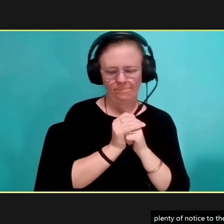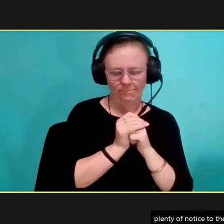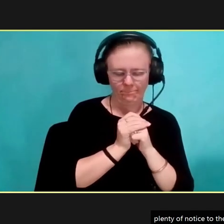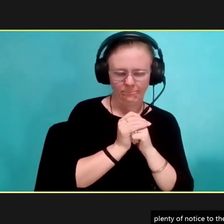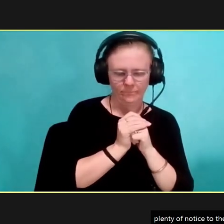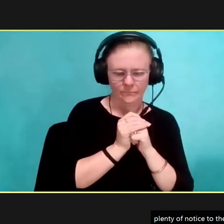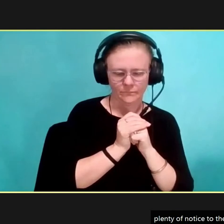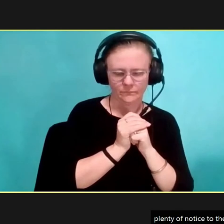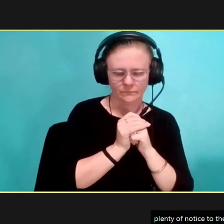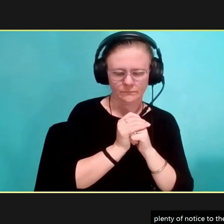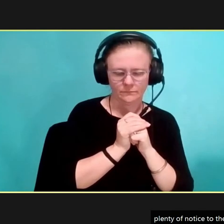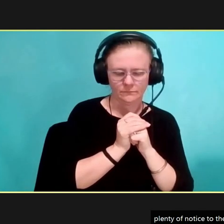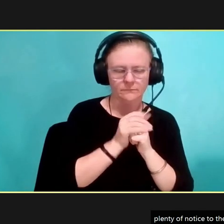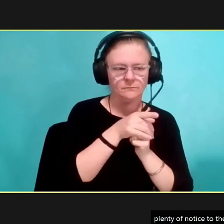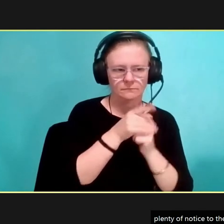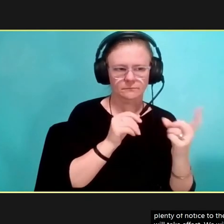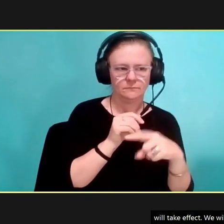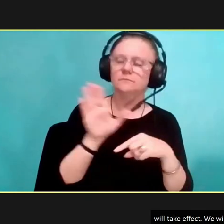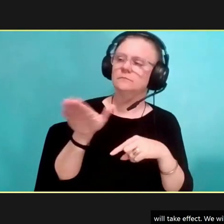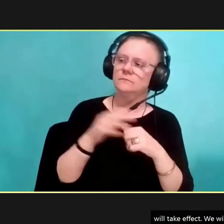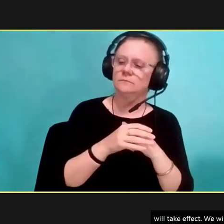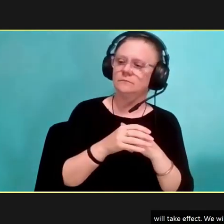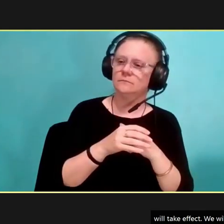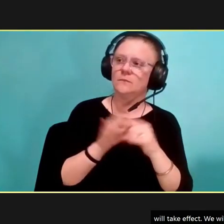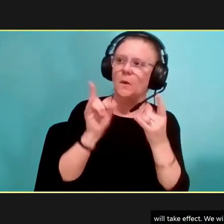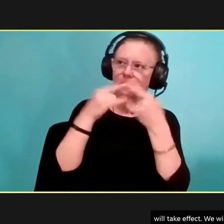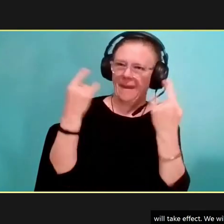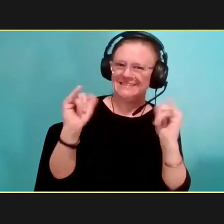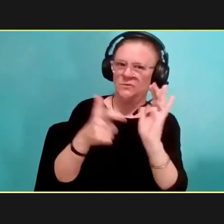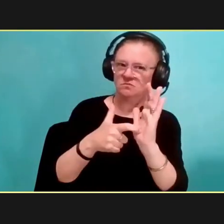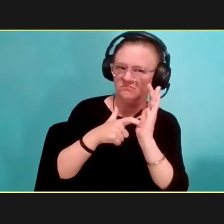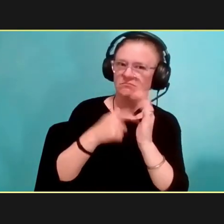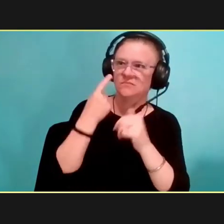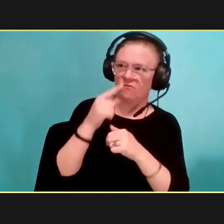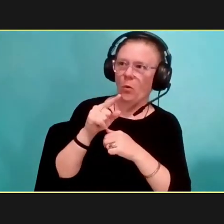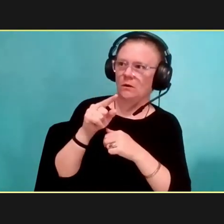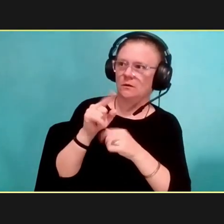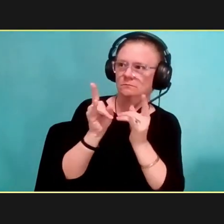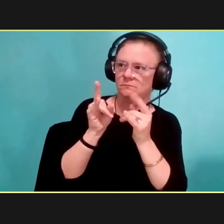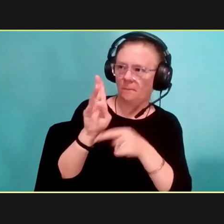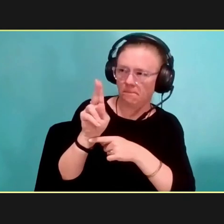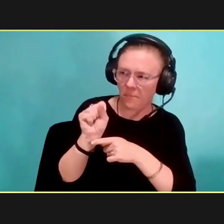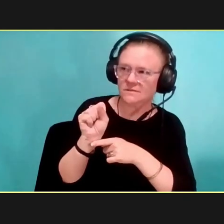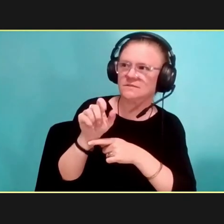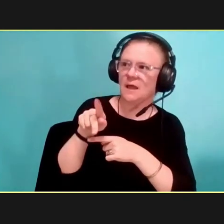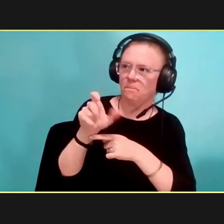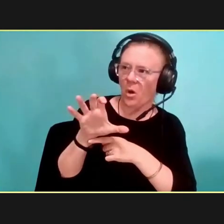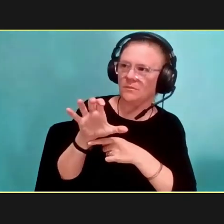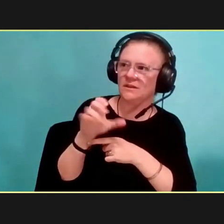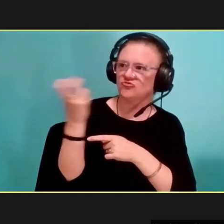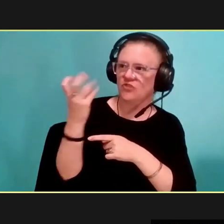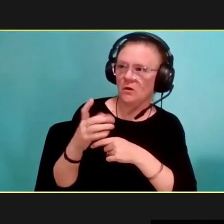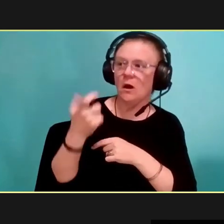meeting. So, the first one that comes in is, masks are still a requirement on public transit. I have noticed that drivers